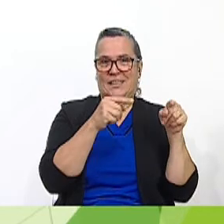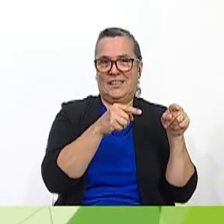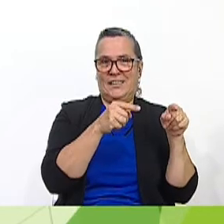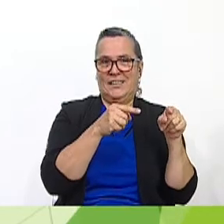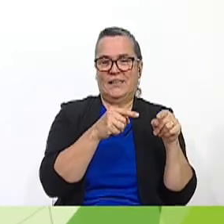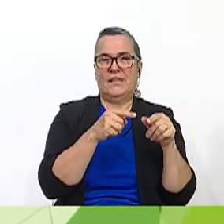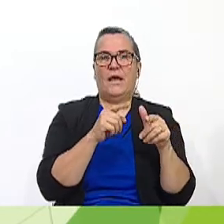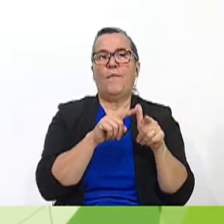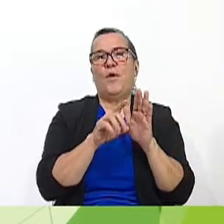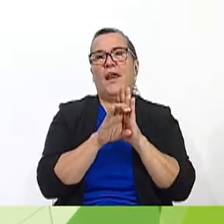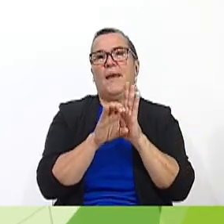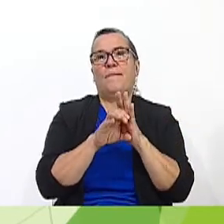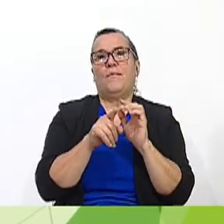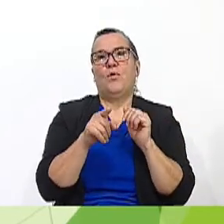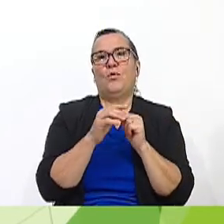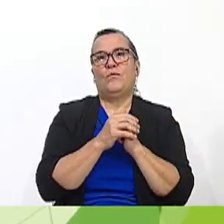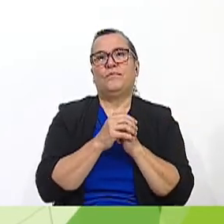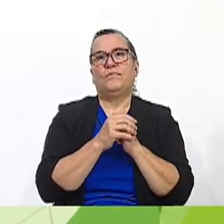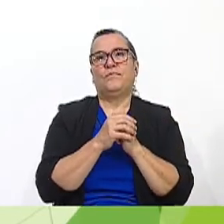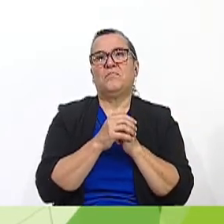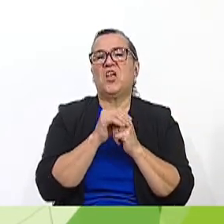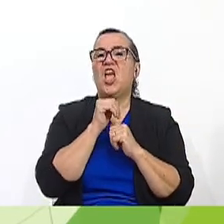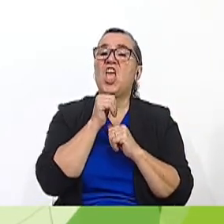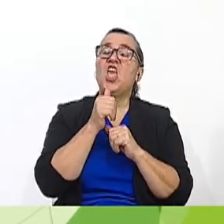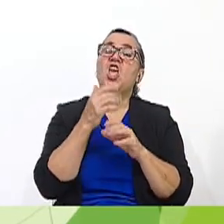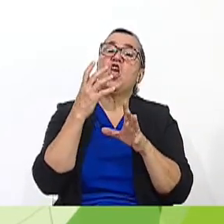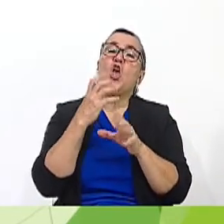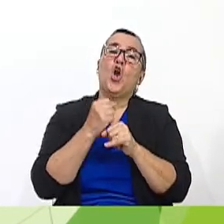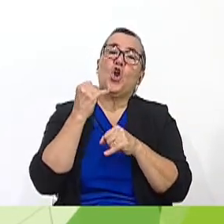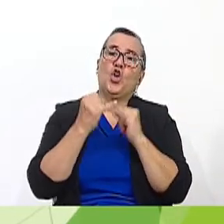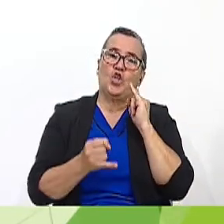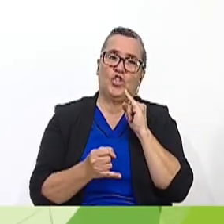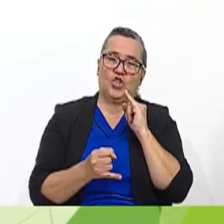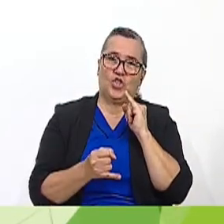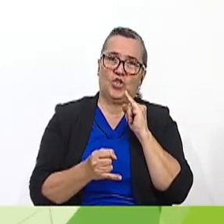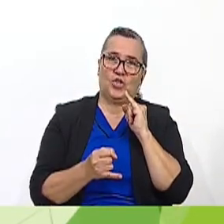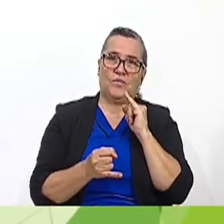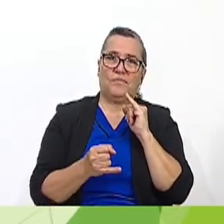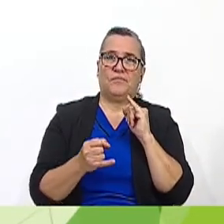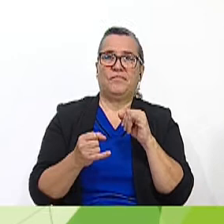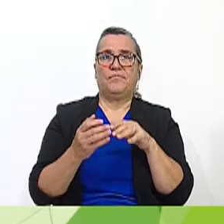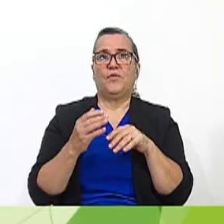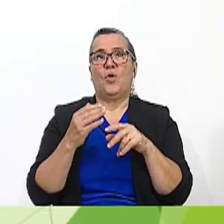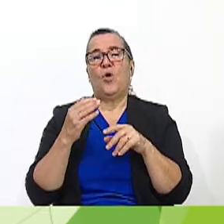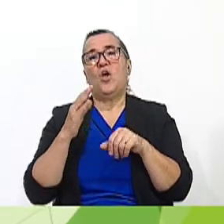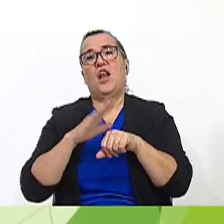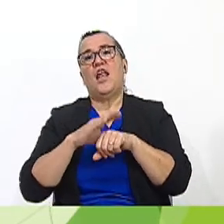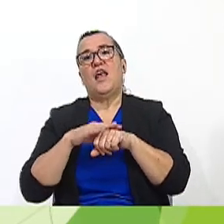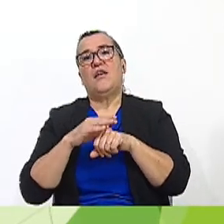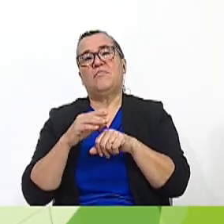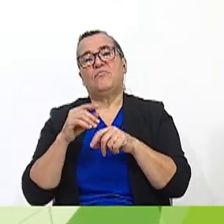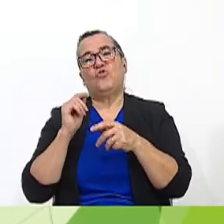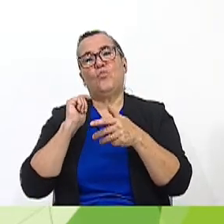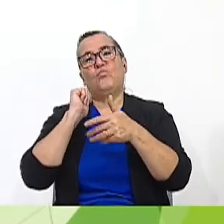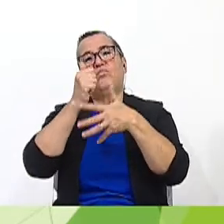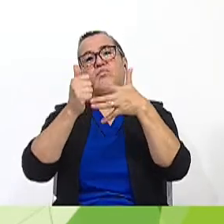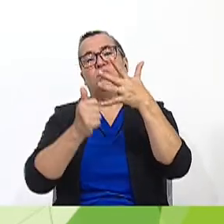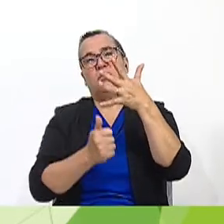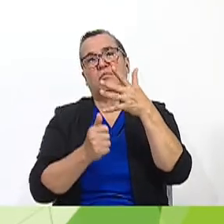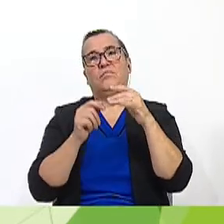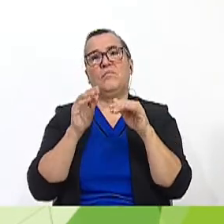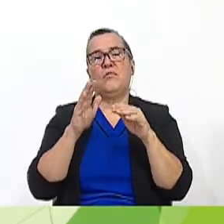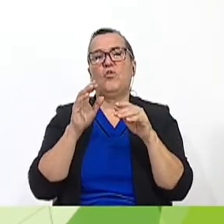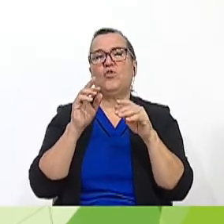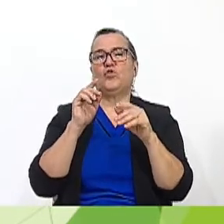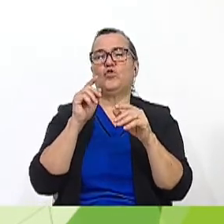for example, you can say, in conclusion, let me sum up my main points. Thanks. Uh,